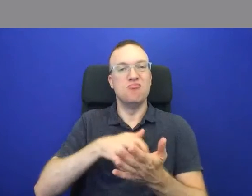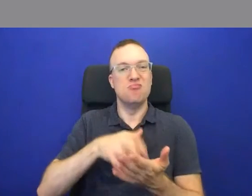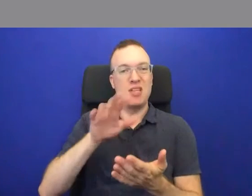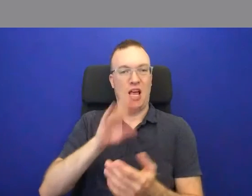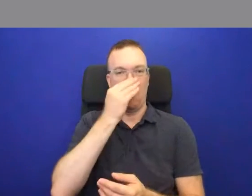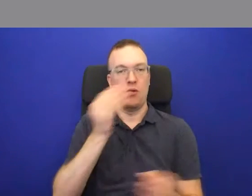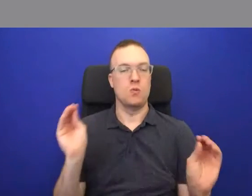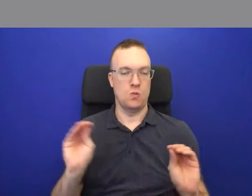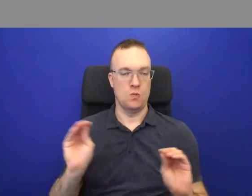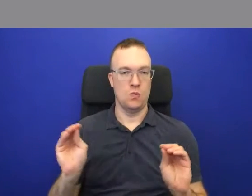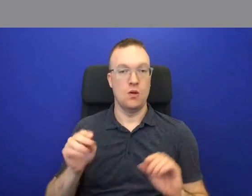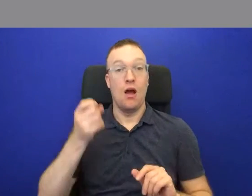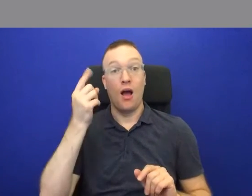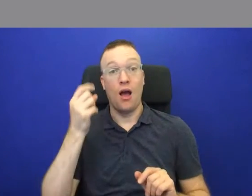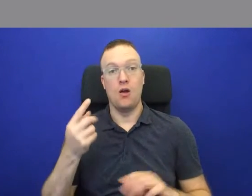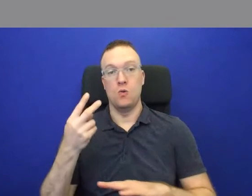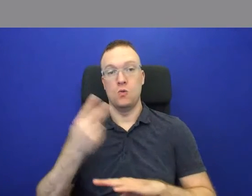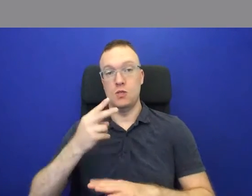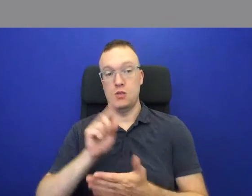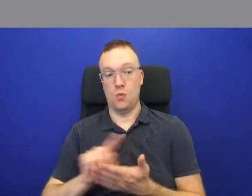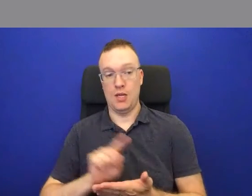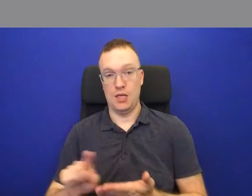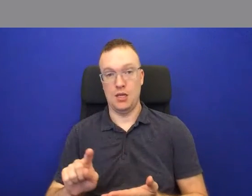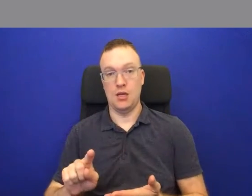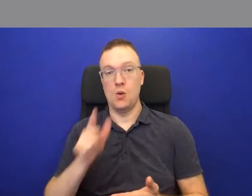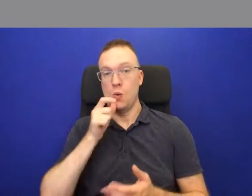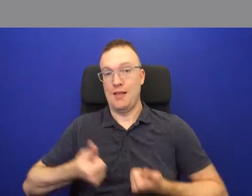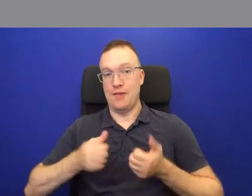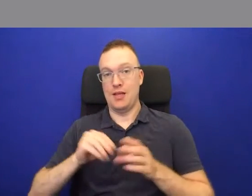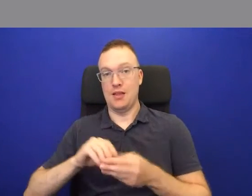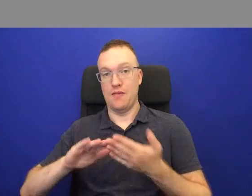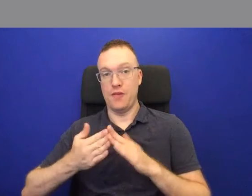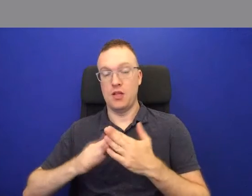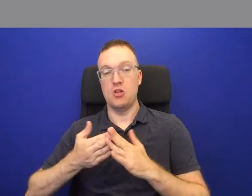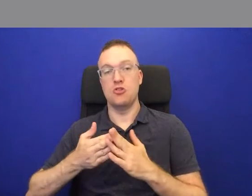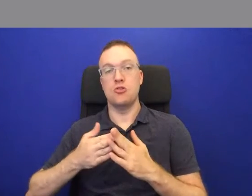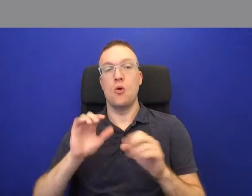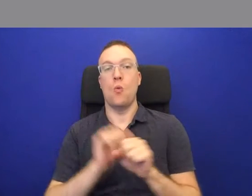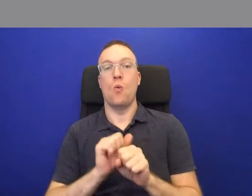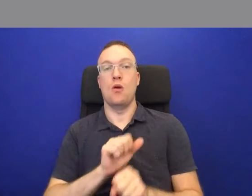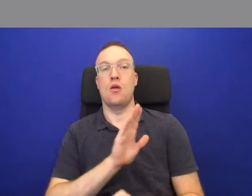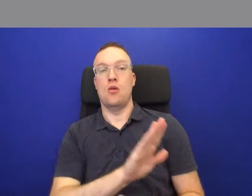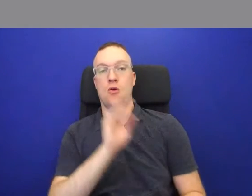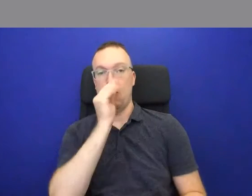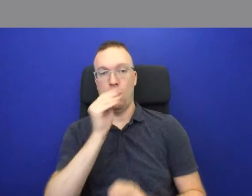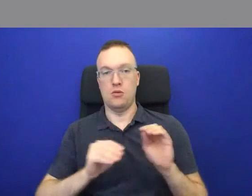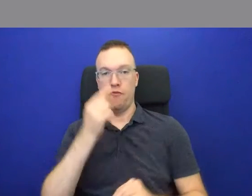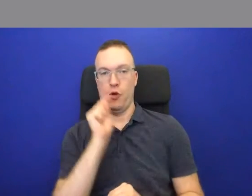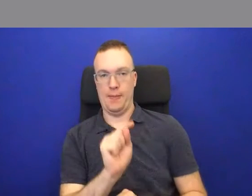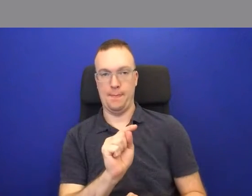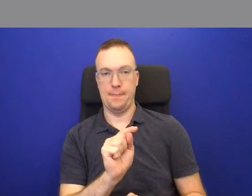Rather, two days of the week, the villagers work the lord of the manor's gardens for him.